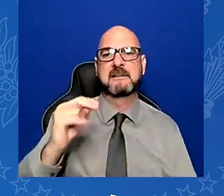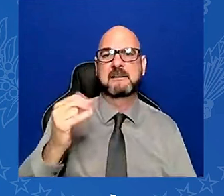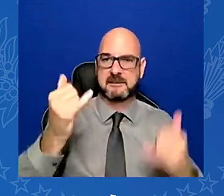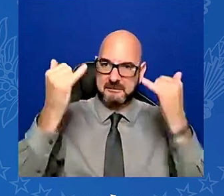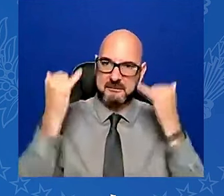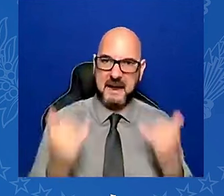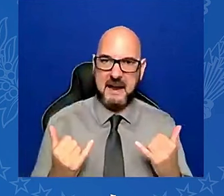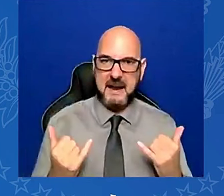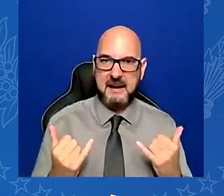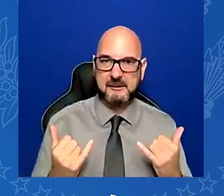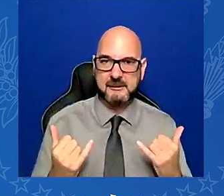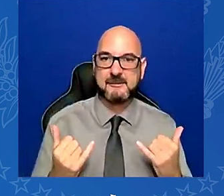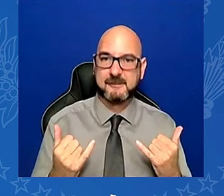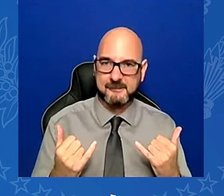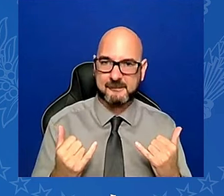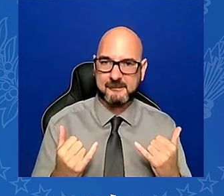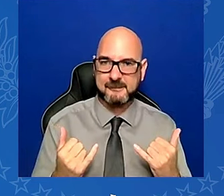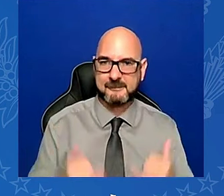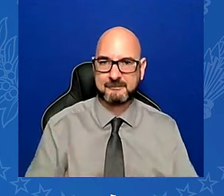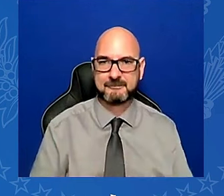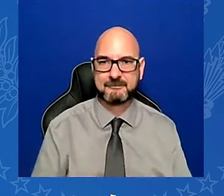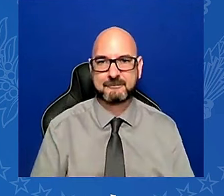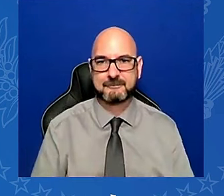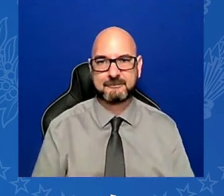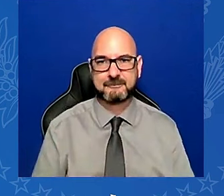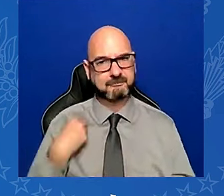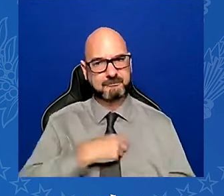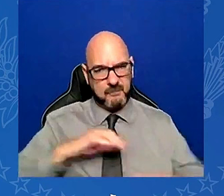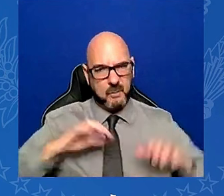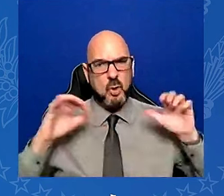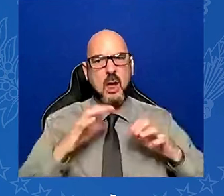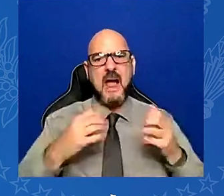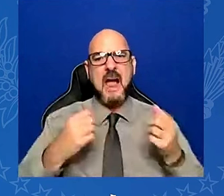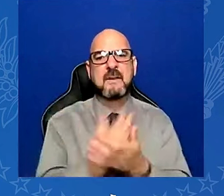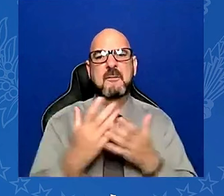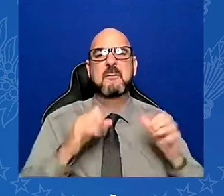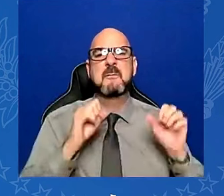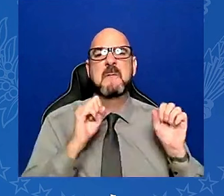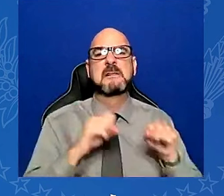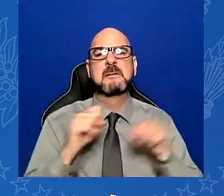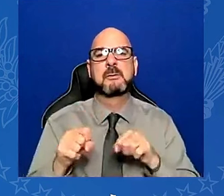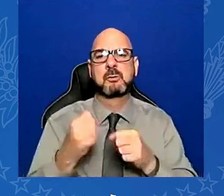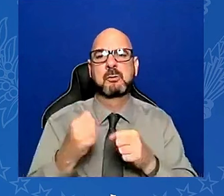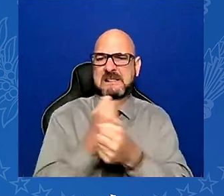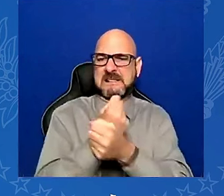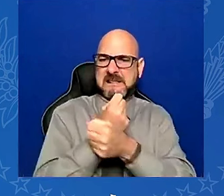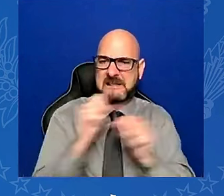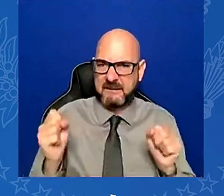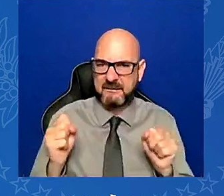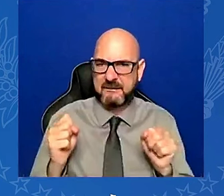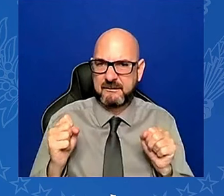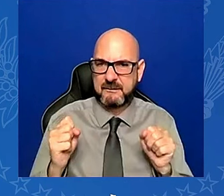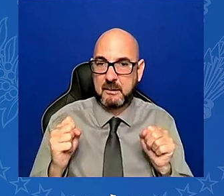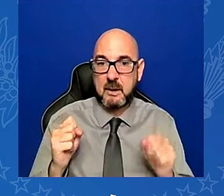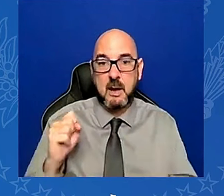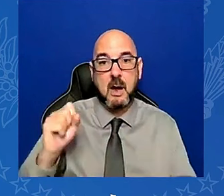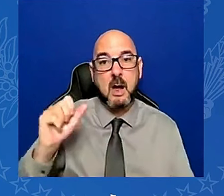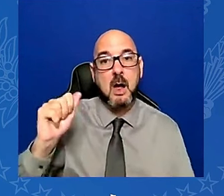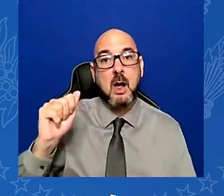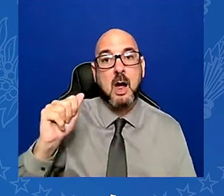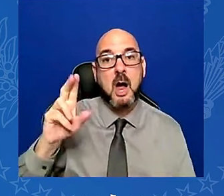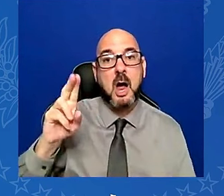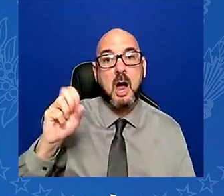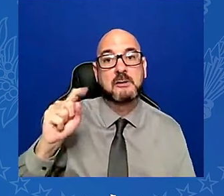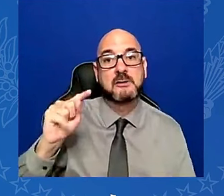We're doing everything we can to bring home journalists, fellow journalists, Austin and all Americans like Paul Weil, you know,